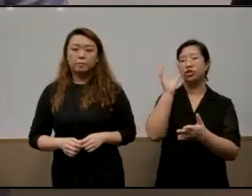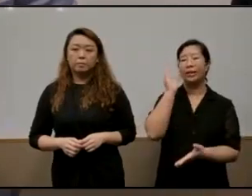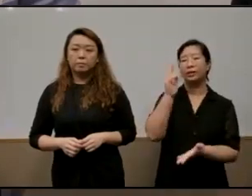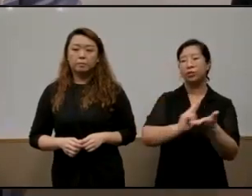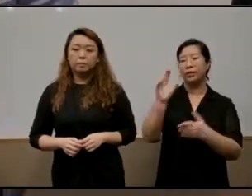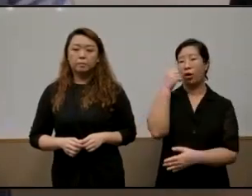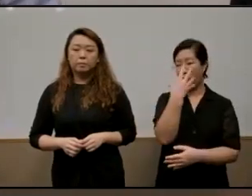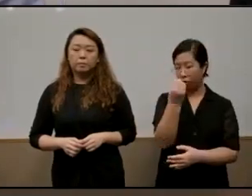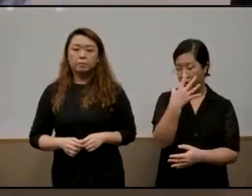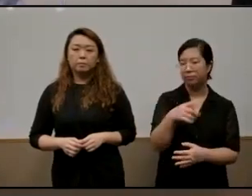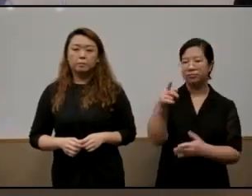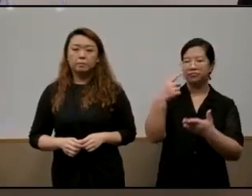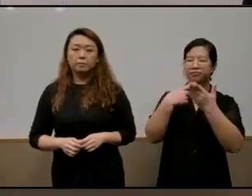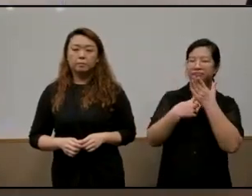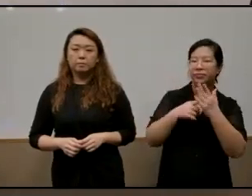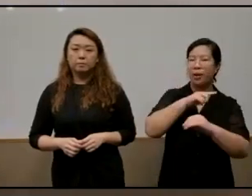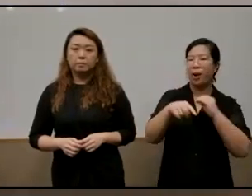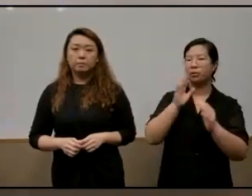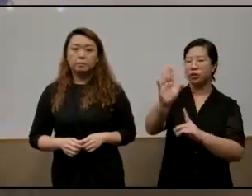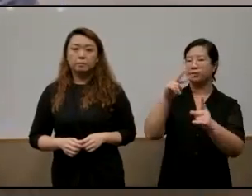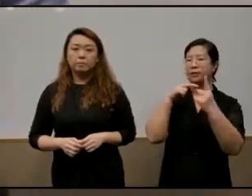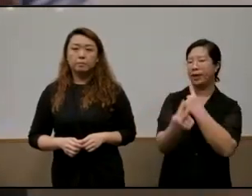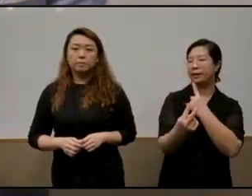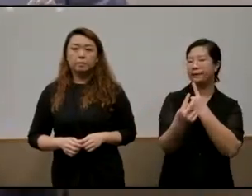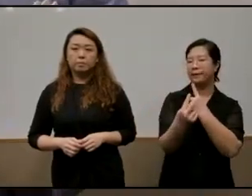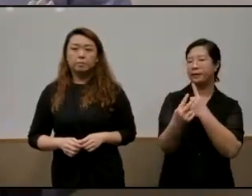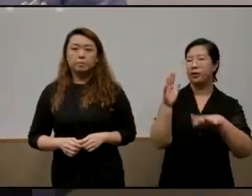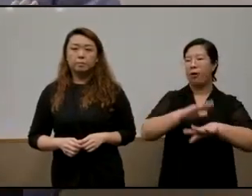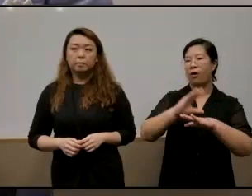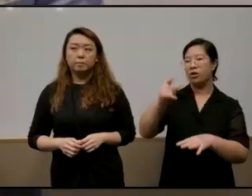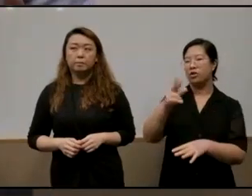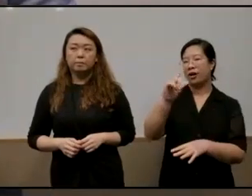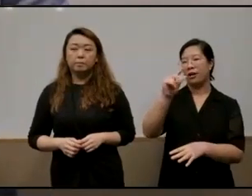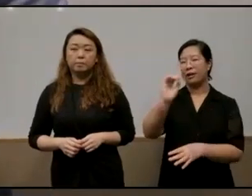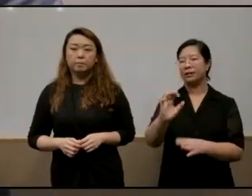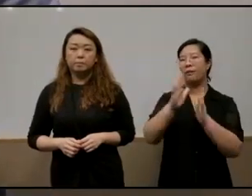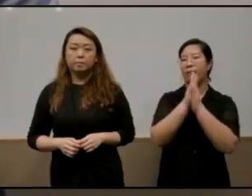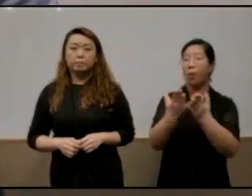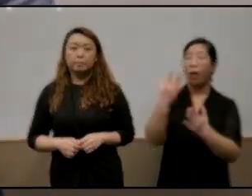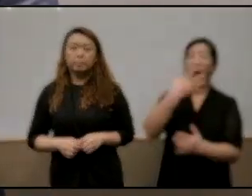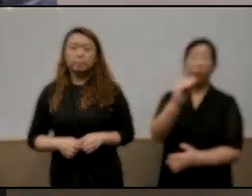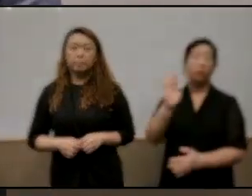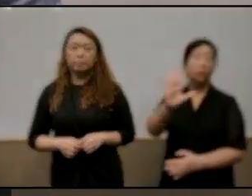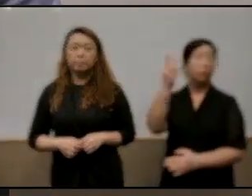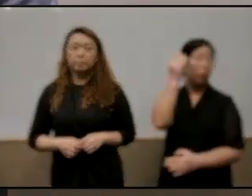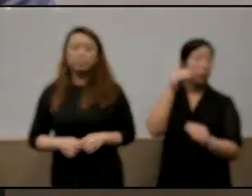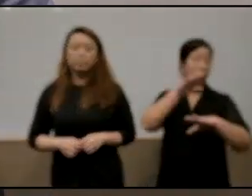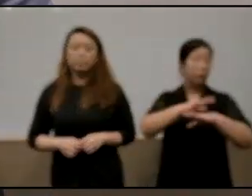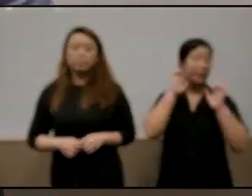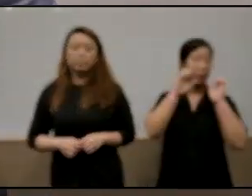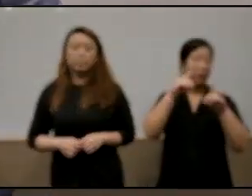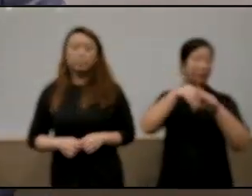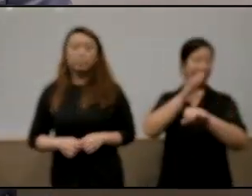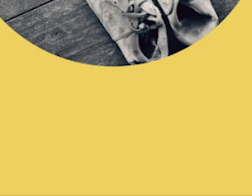today as a discussant to share his perspectives on charlene's books and also his thoughts on education in